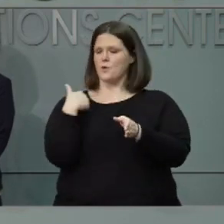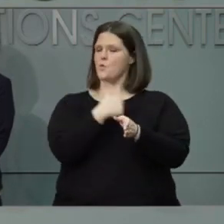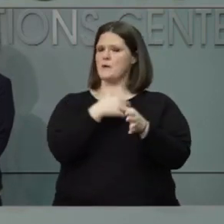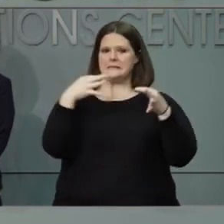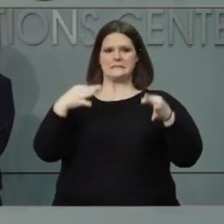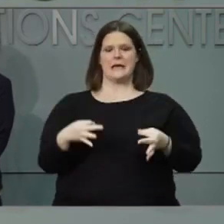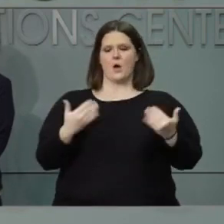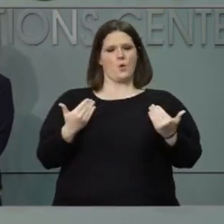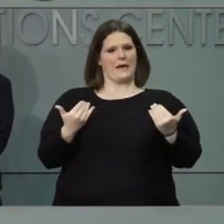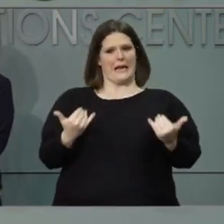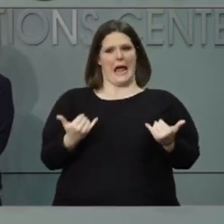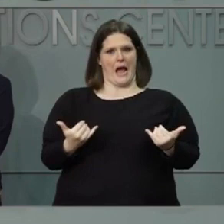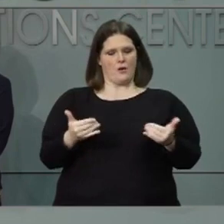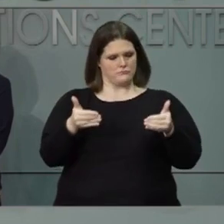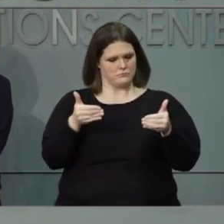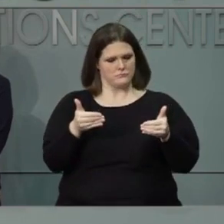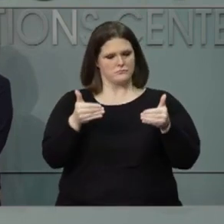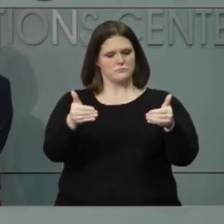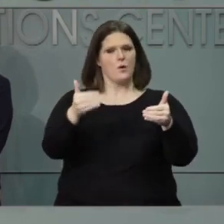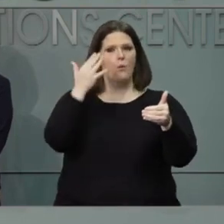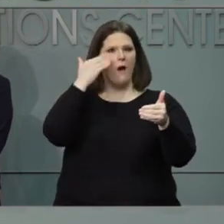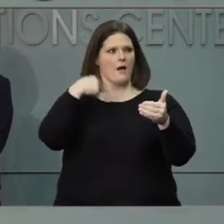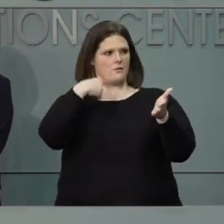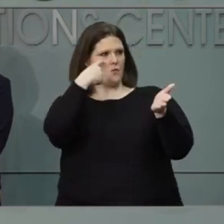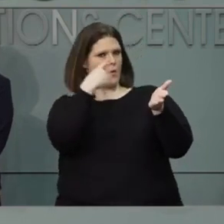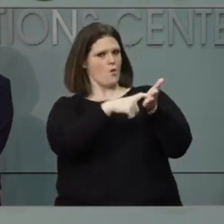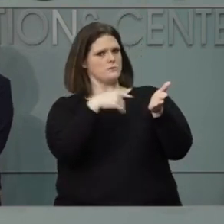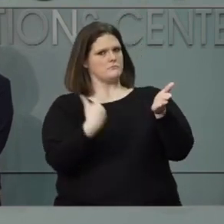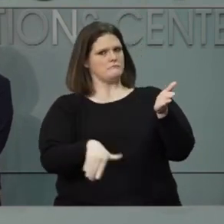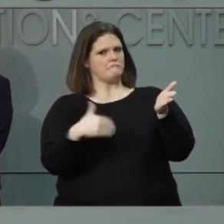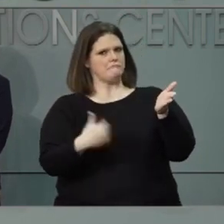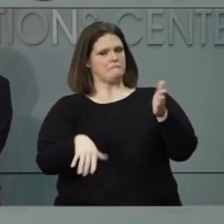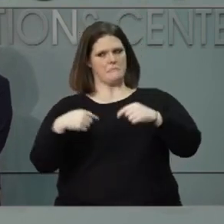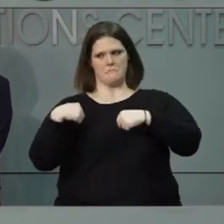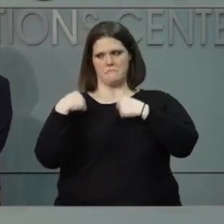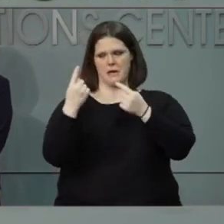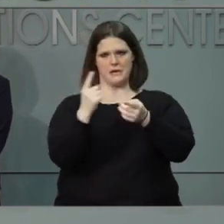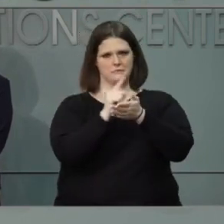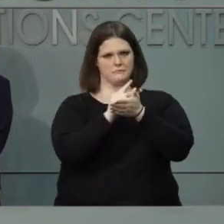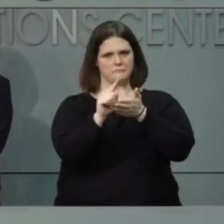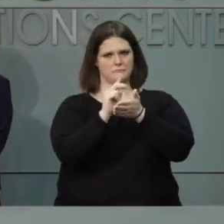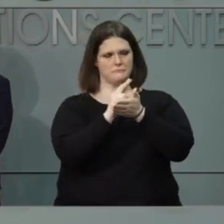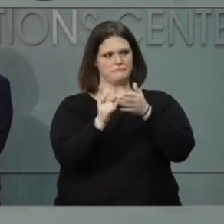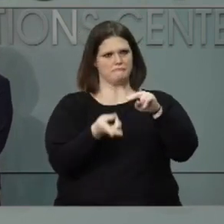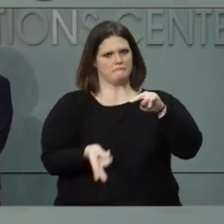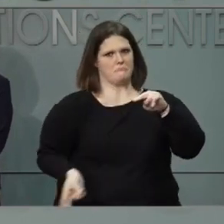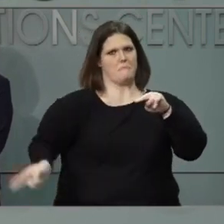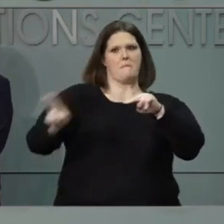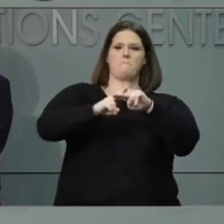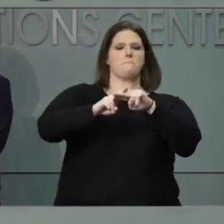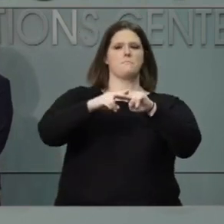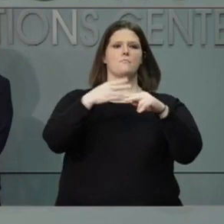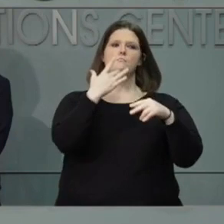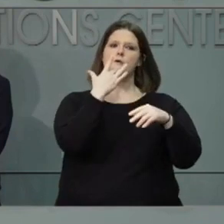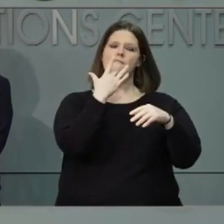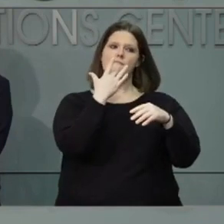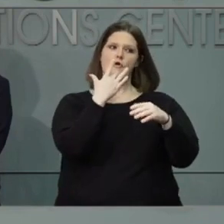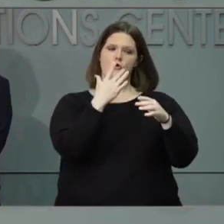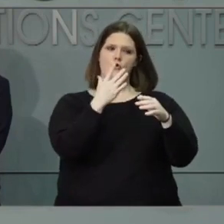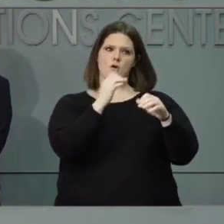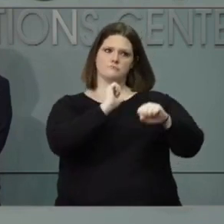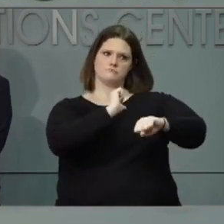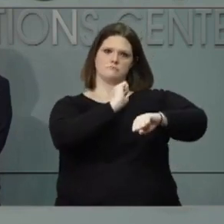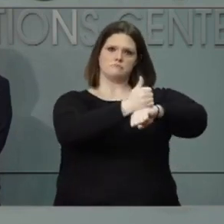another one right now because we have seen an increase over the past couple of weeks. And we wanted to encourage